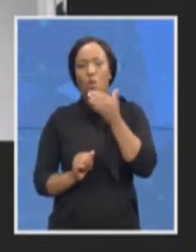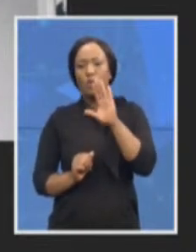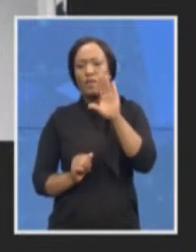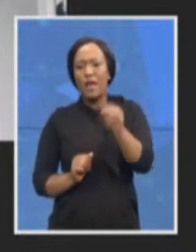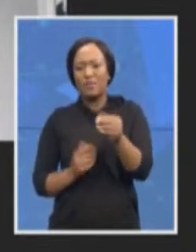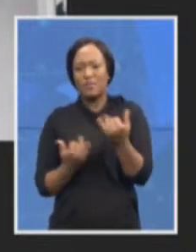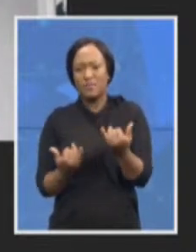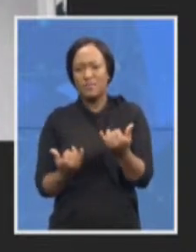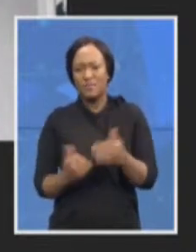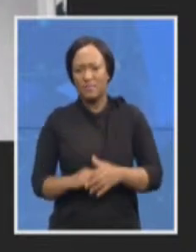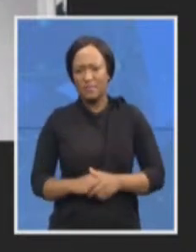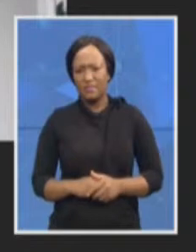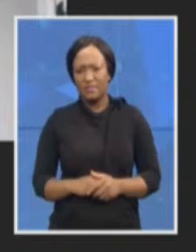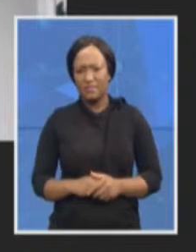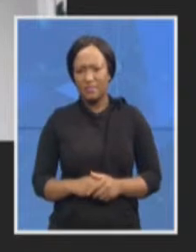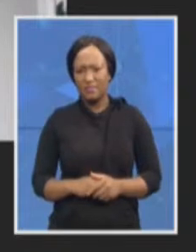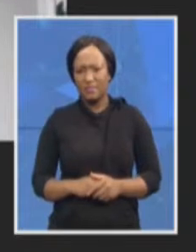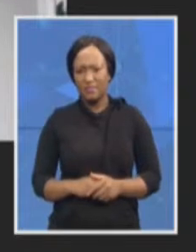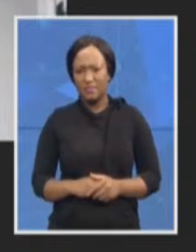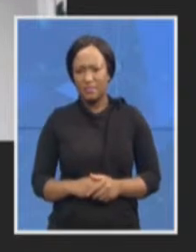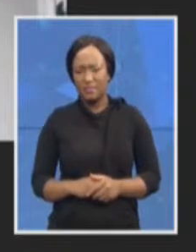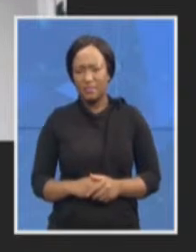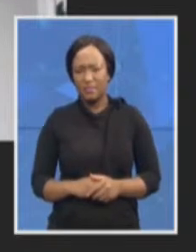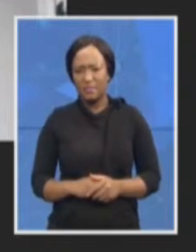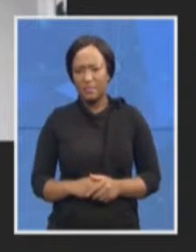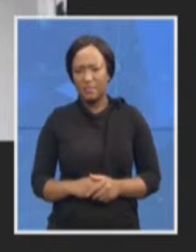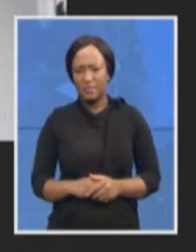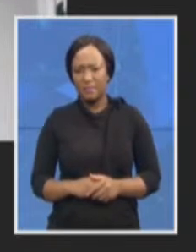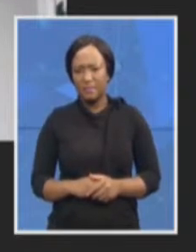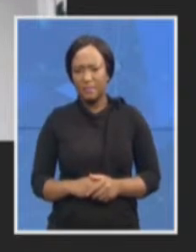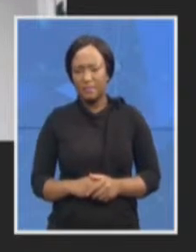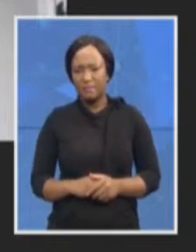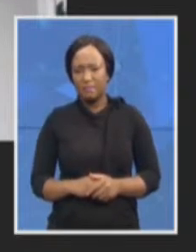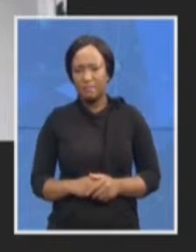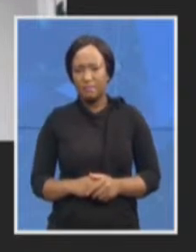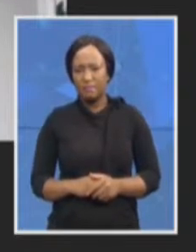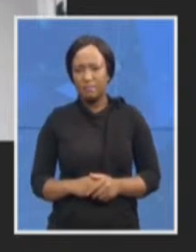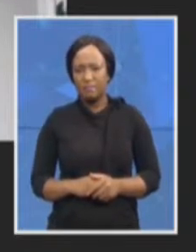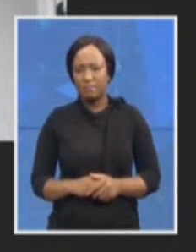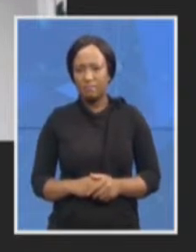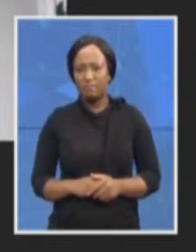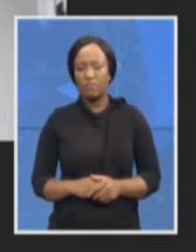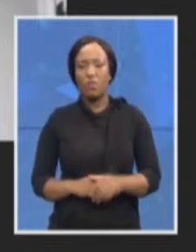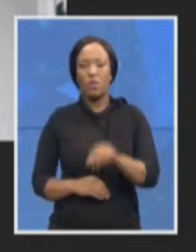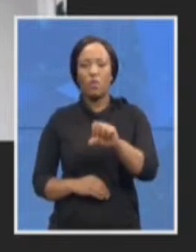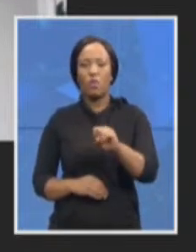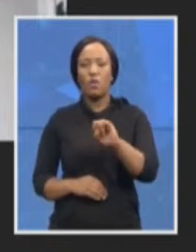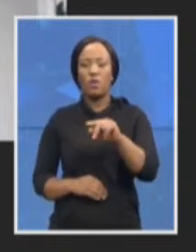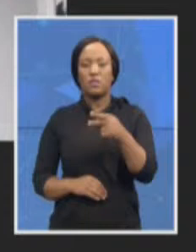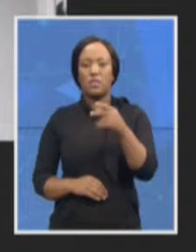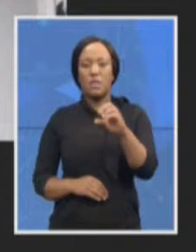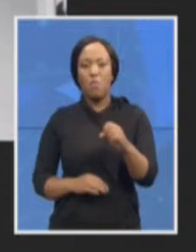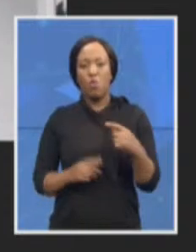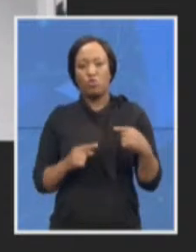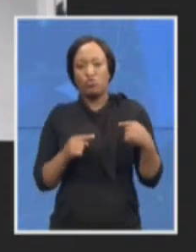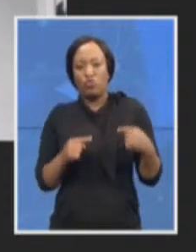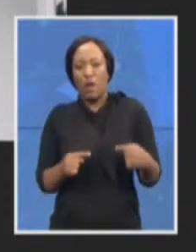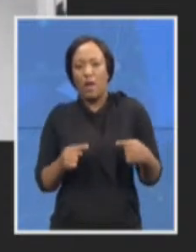now. OK Sipo seems to be struggling with something I see Kyle so Mandy can you come in?